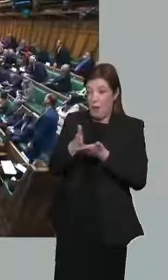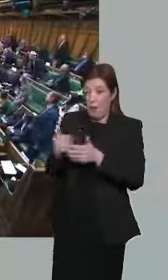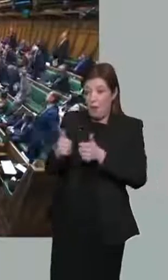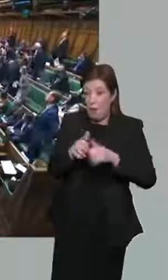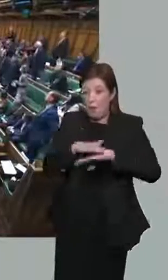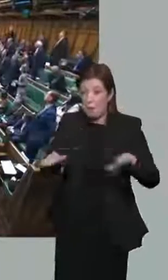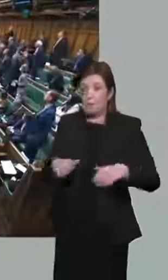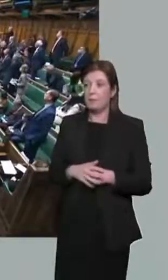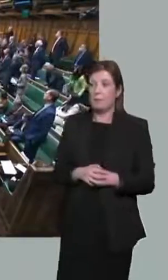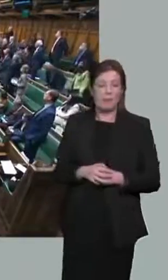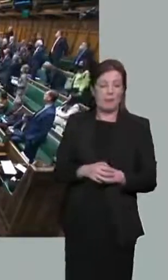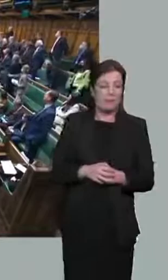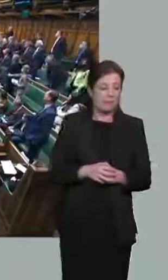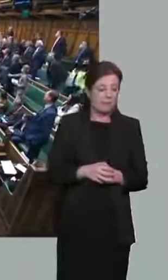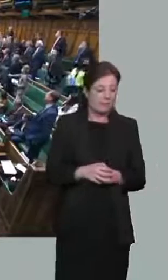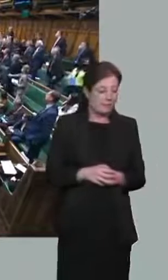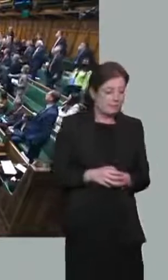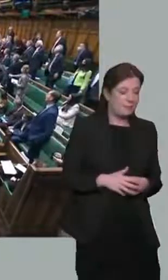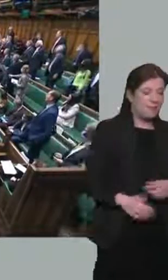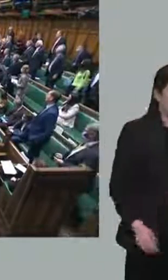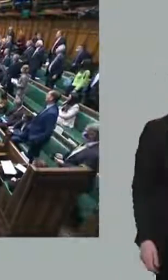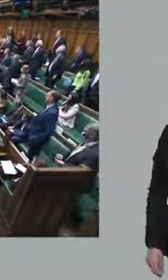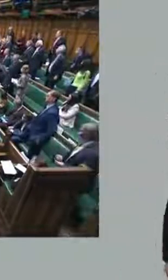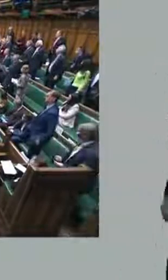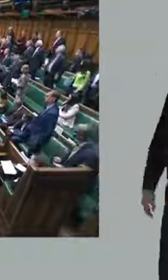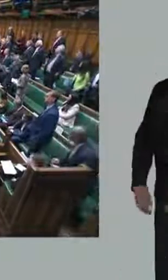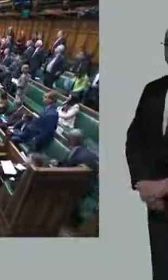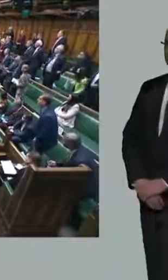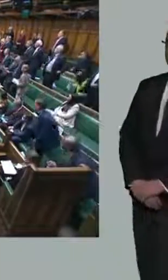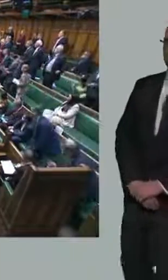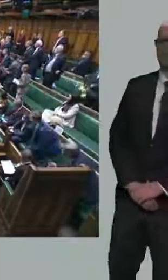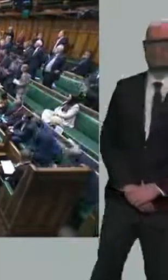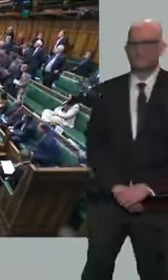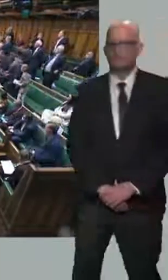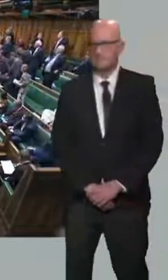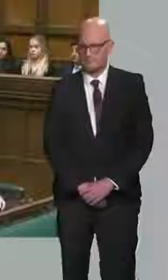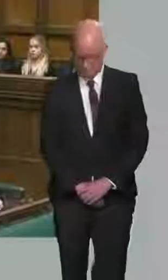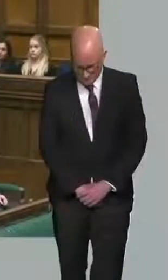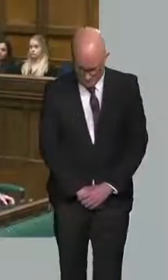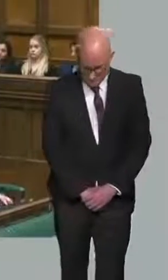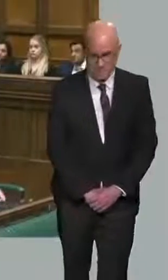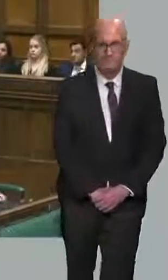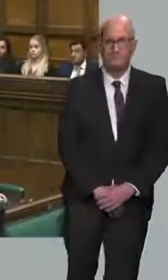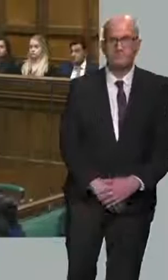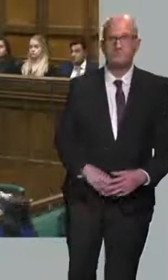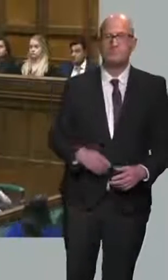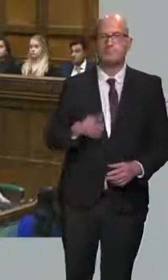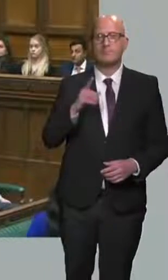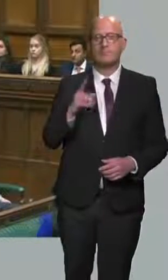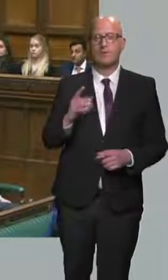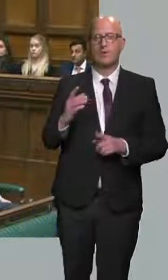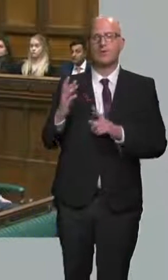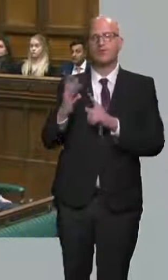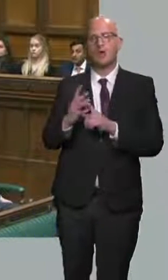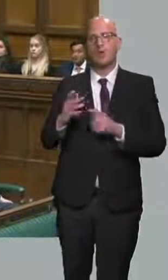Another in the House, Peter Bottomley. I think the shadow Chancellor's remarks were best remembered when she